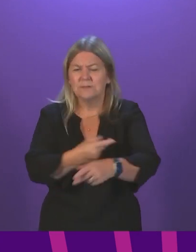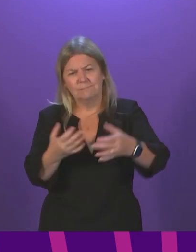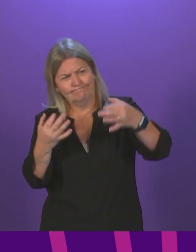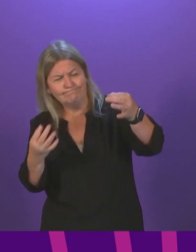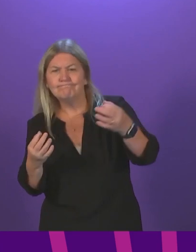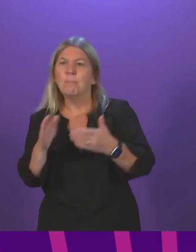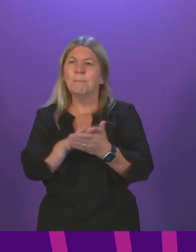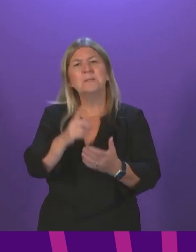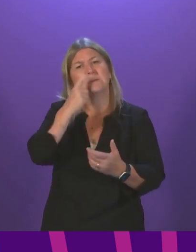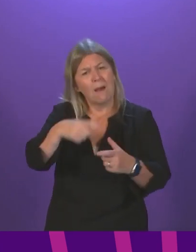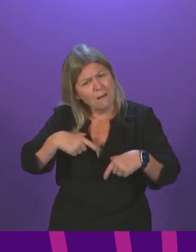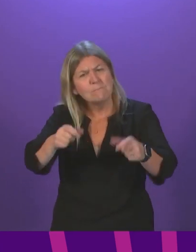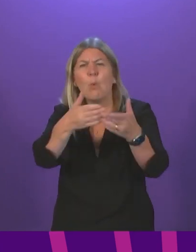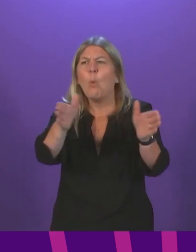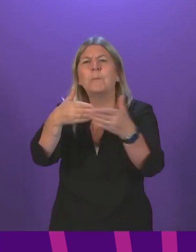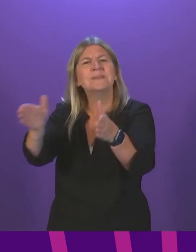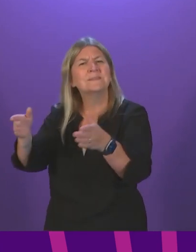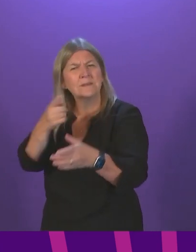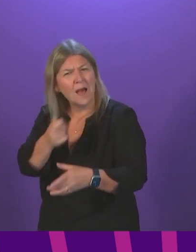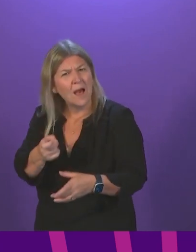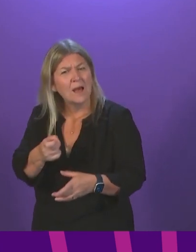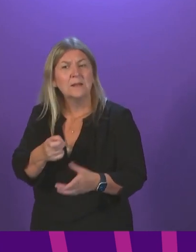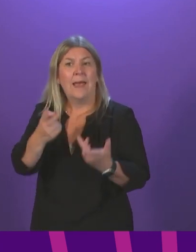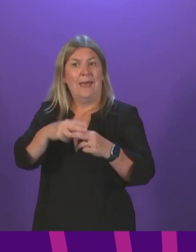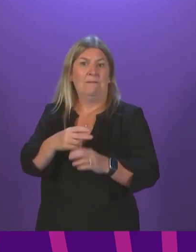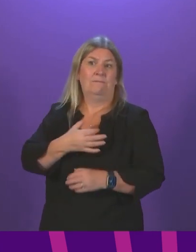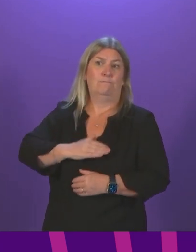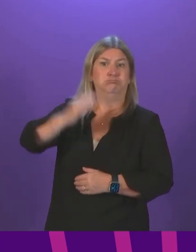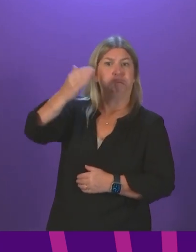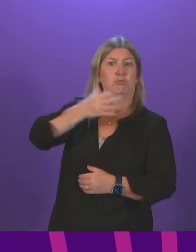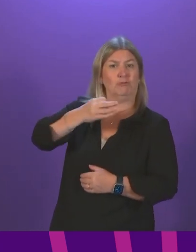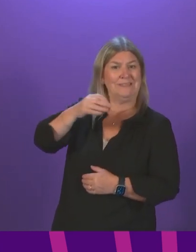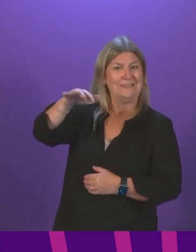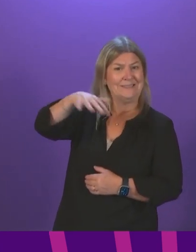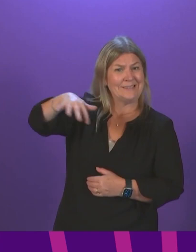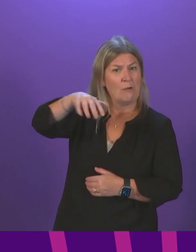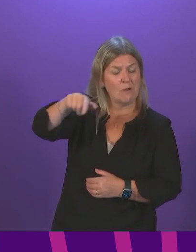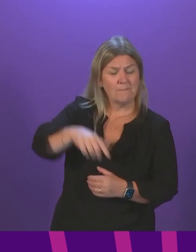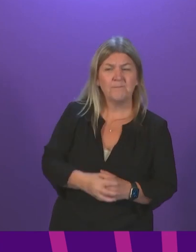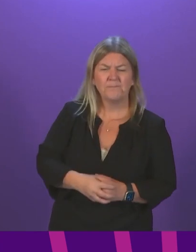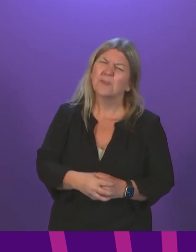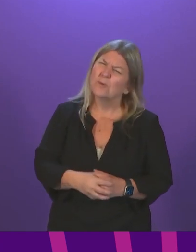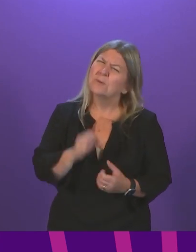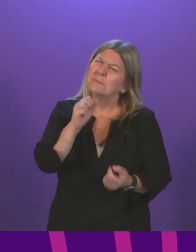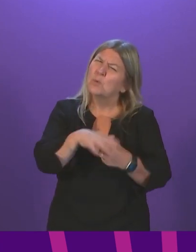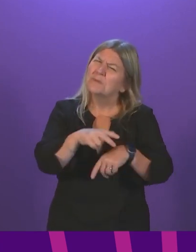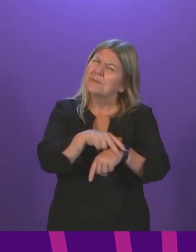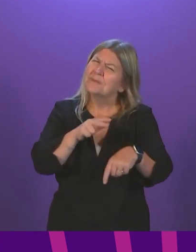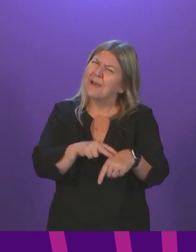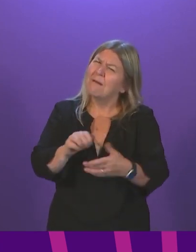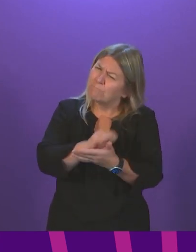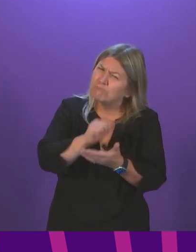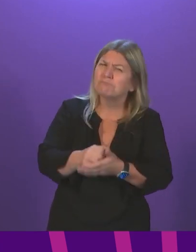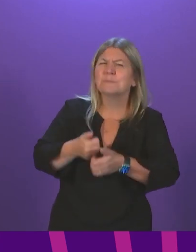open certain settings and events where transmission is a higher risk. So it is important that staff at venues affected are properly supported